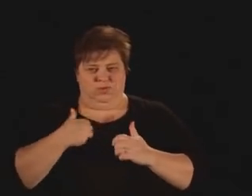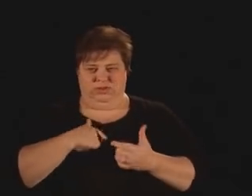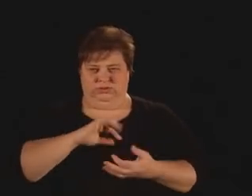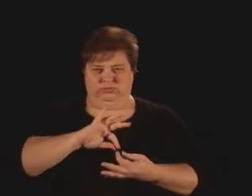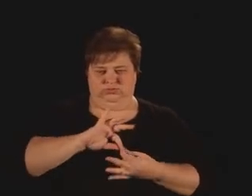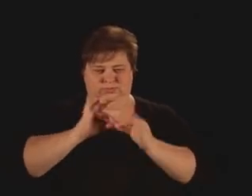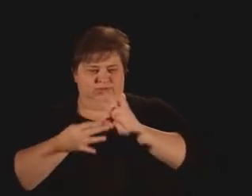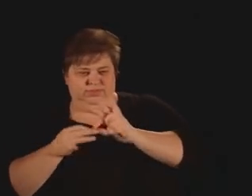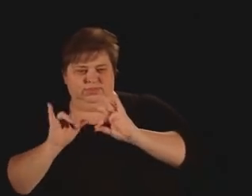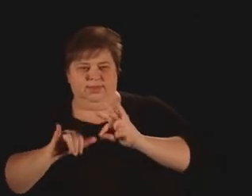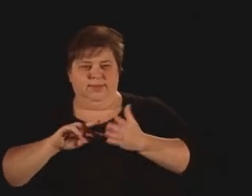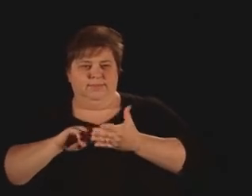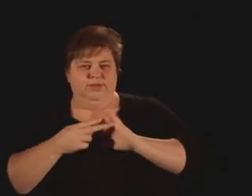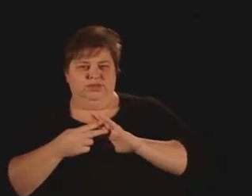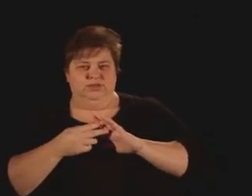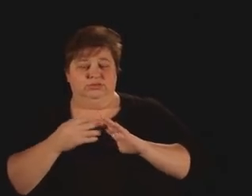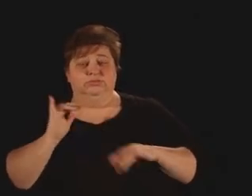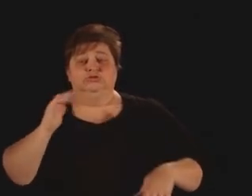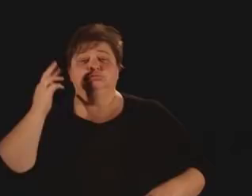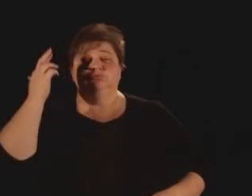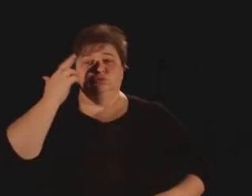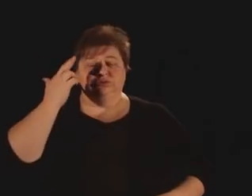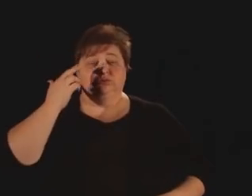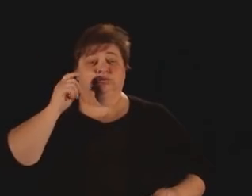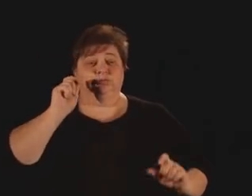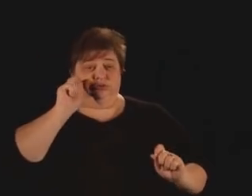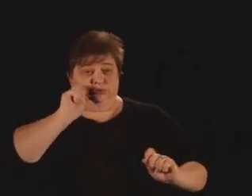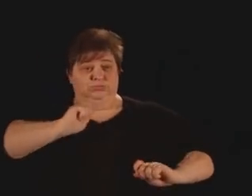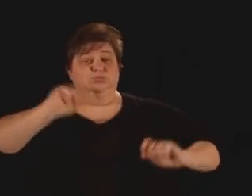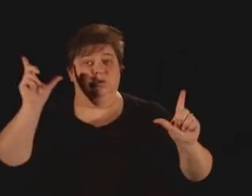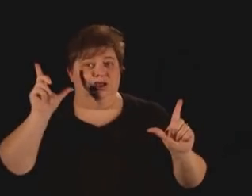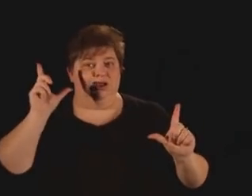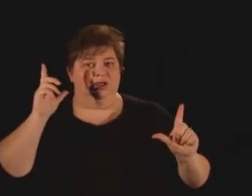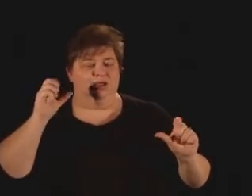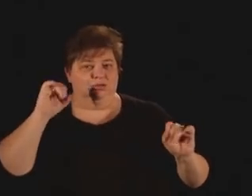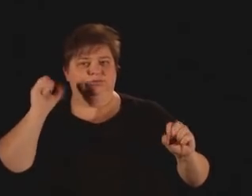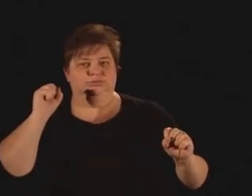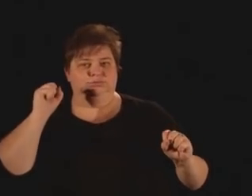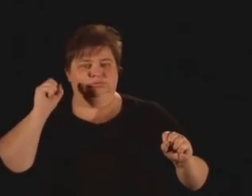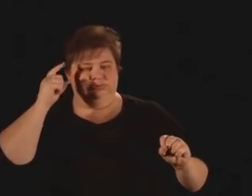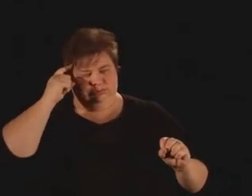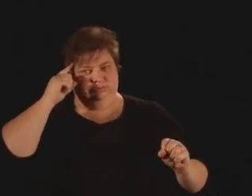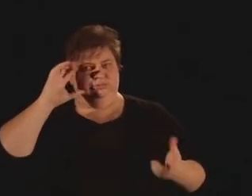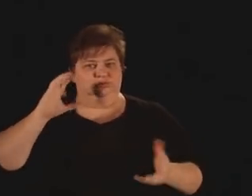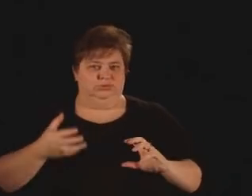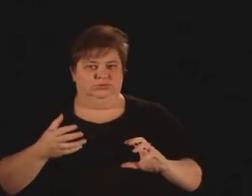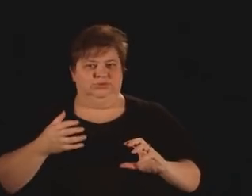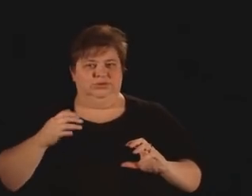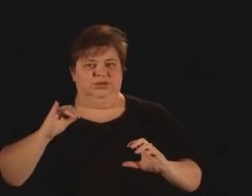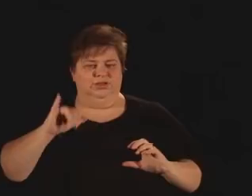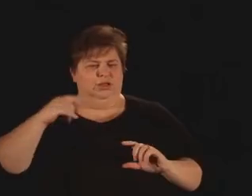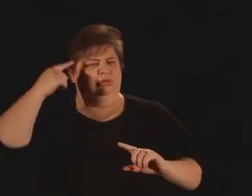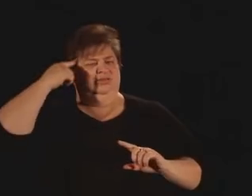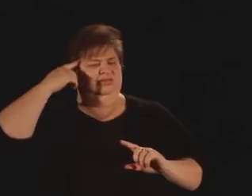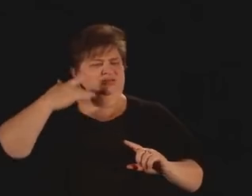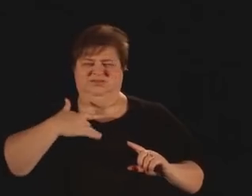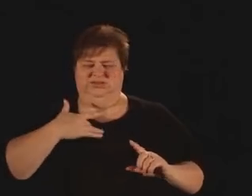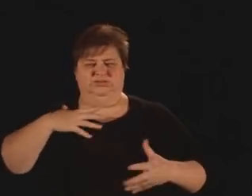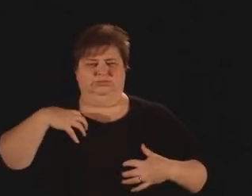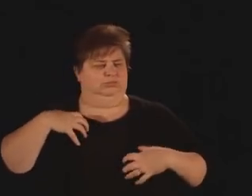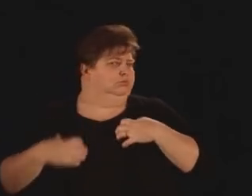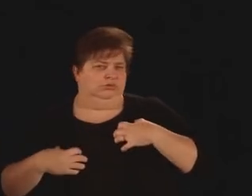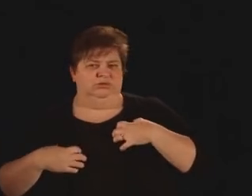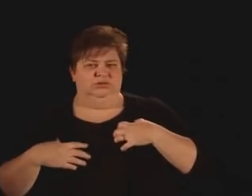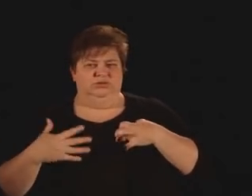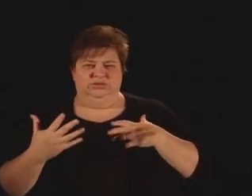Well, it's because surprise is essentially a neurological error signal. It's your brain telling you that